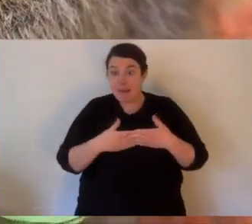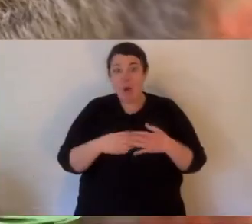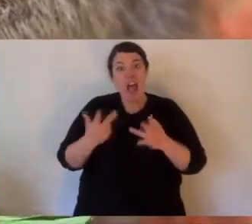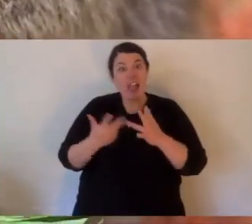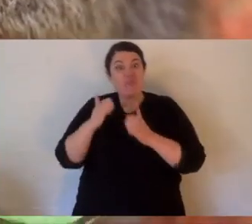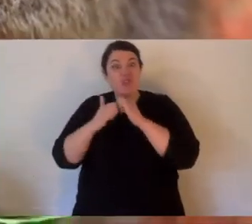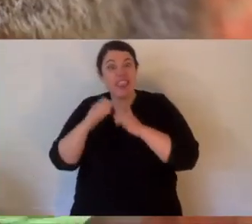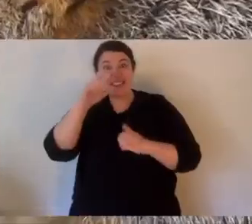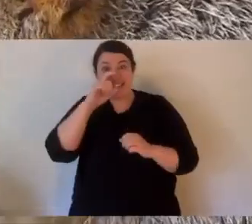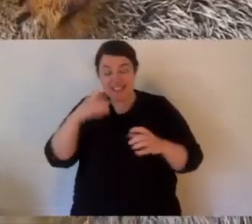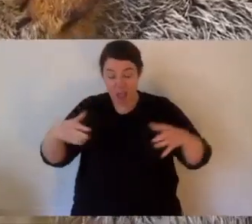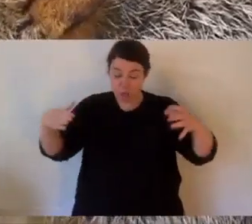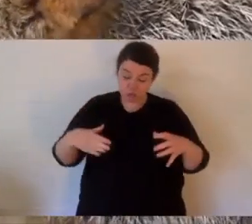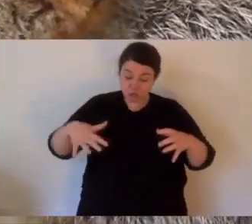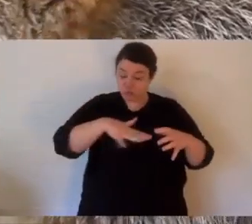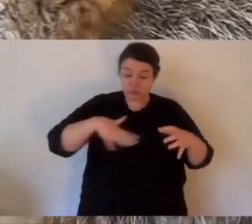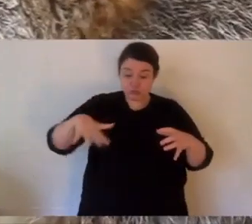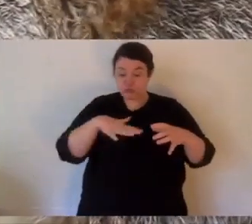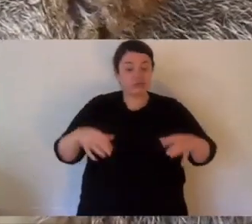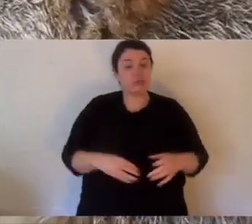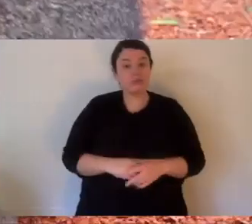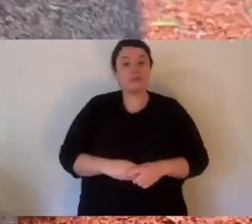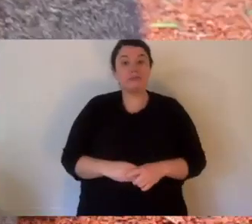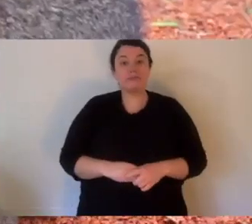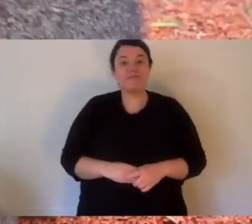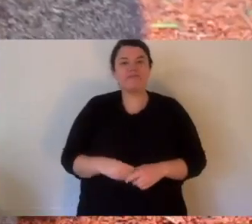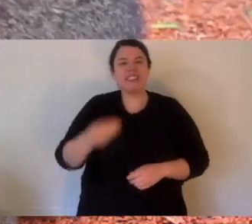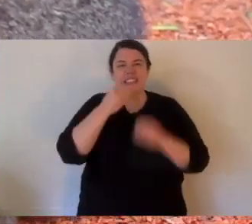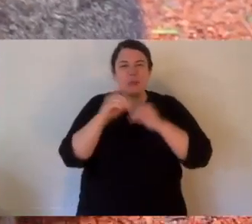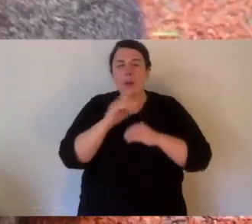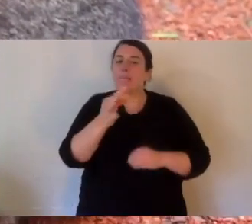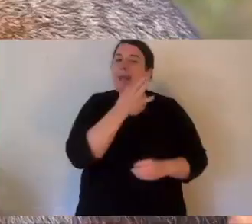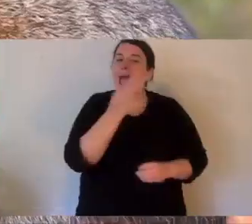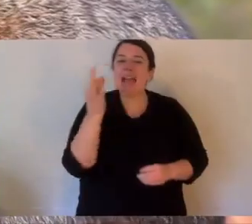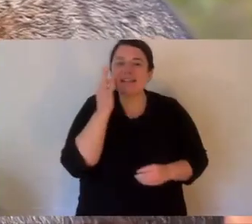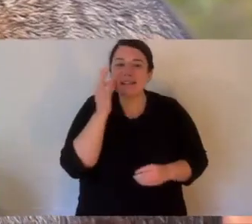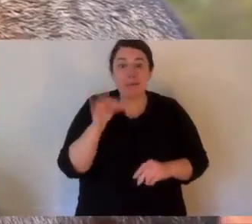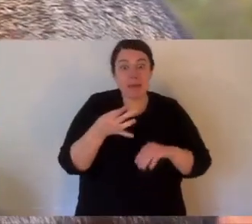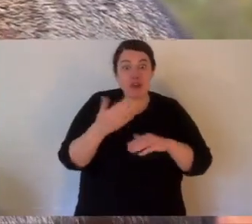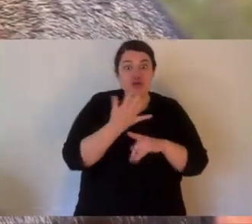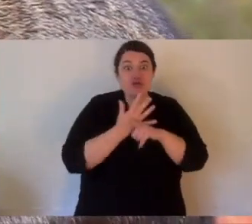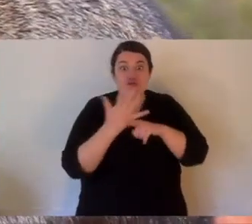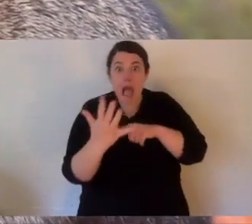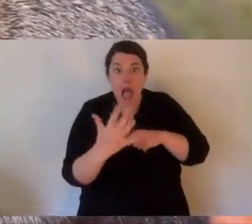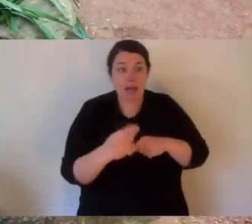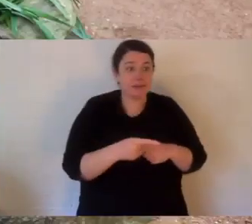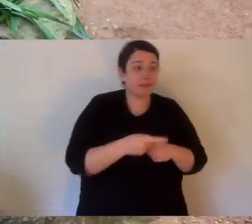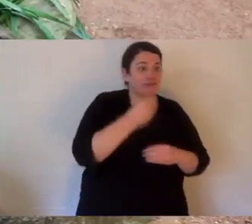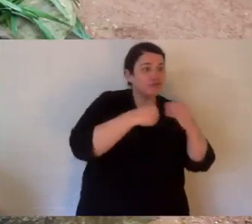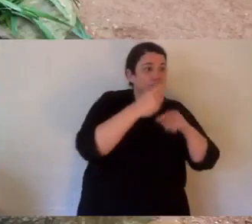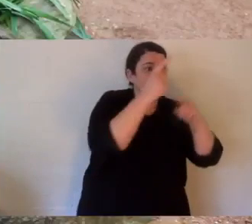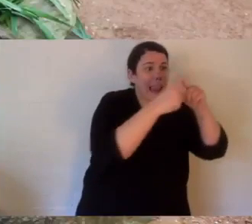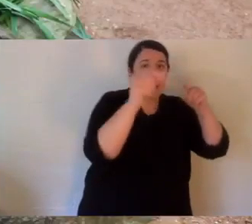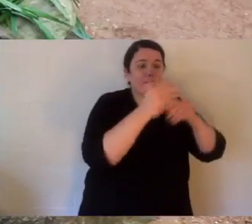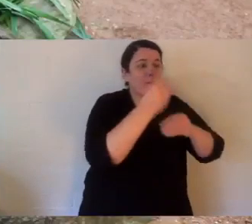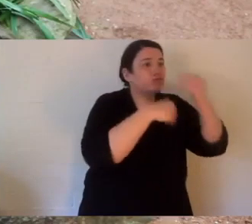it's pretty normal. You might have a mum, a dad, a joey, maybe even last year's joey, in a loose social group. Now,